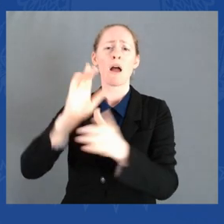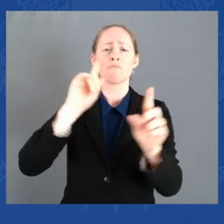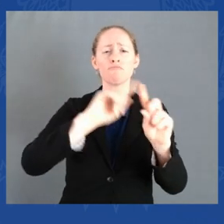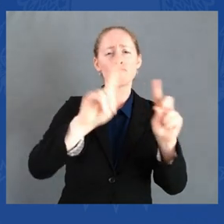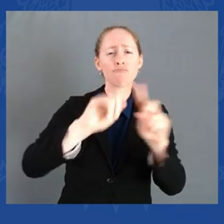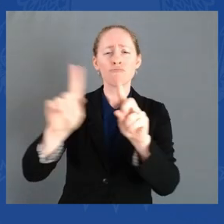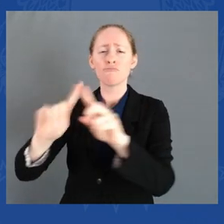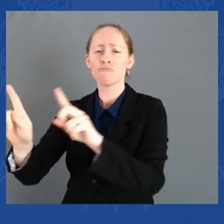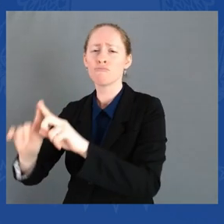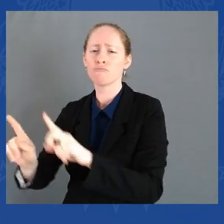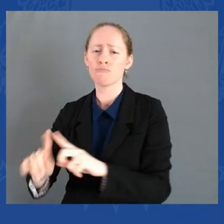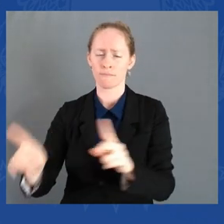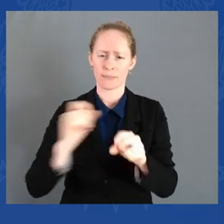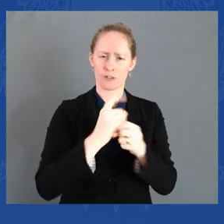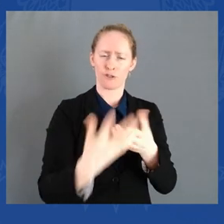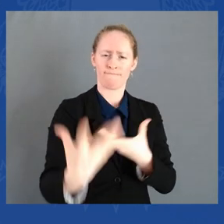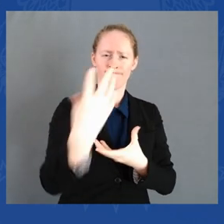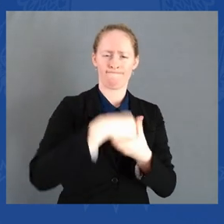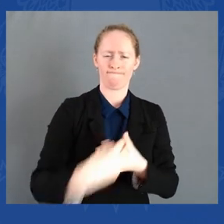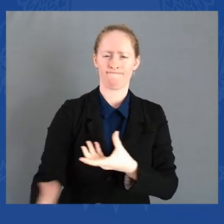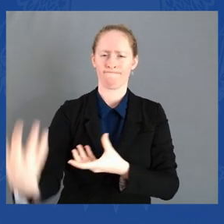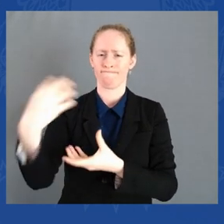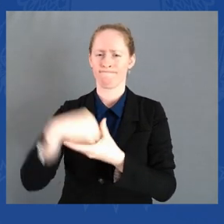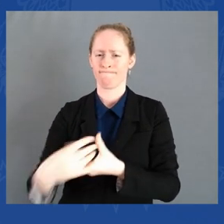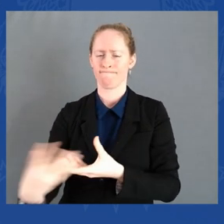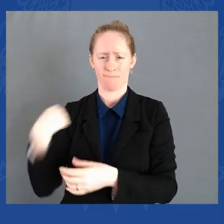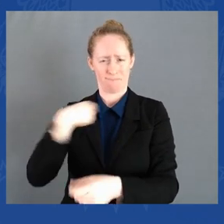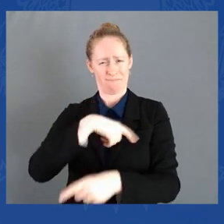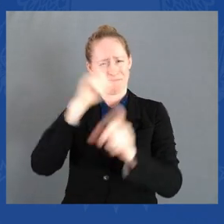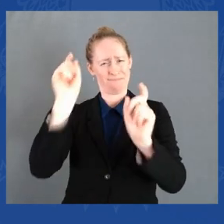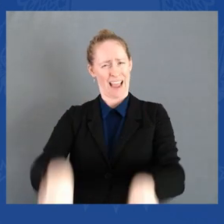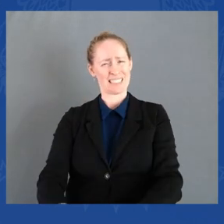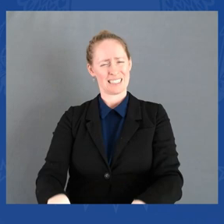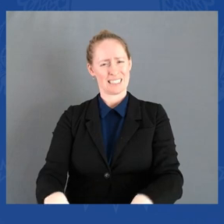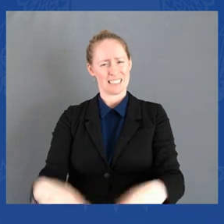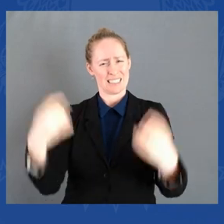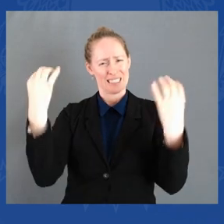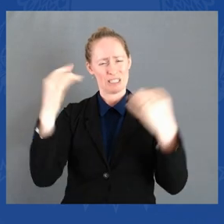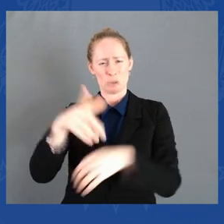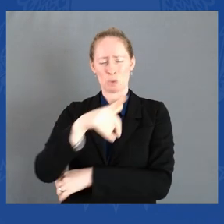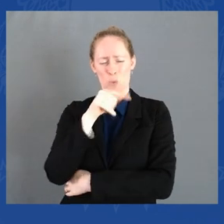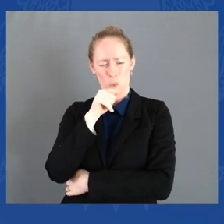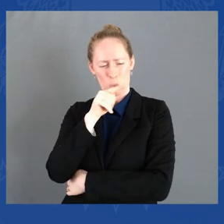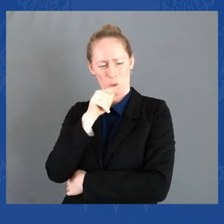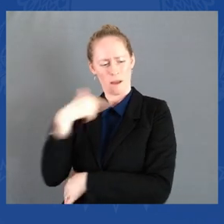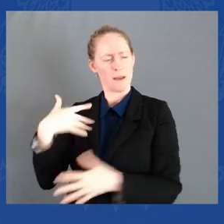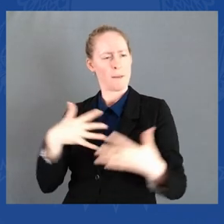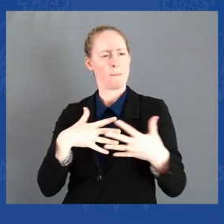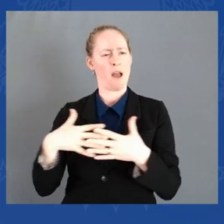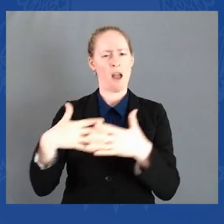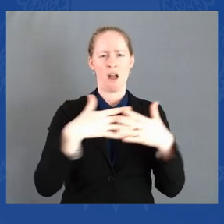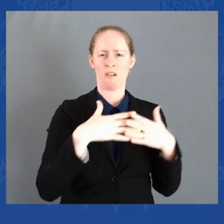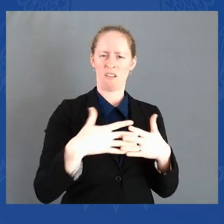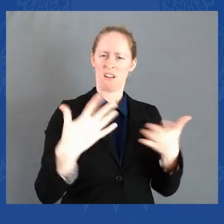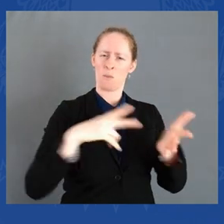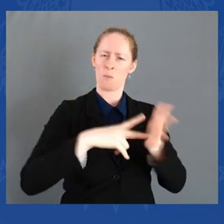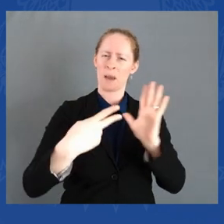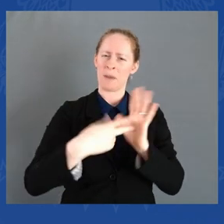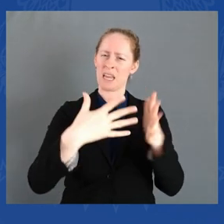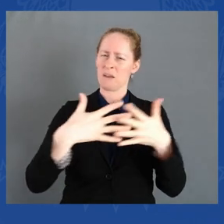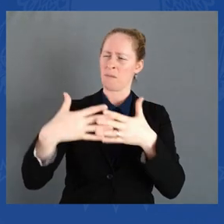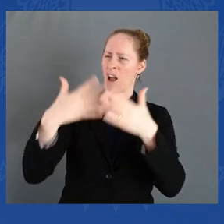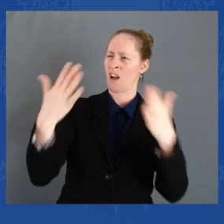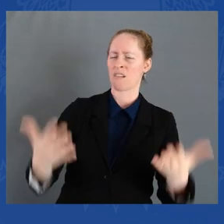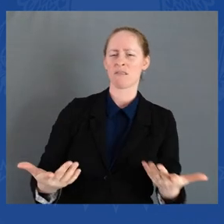who we are as a nation. It's why we're so darn strong. Bottom line is we're doing the work to make real the promise of America